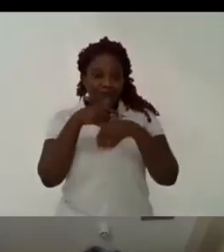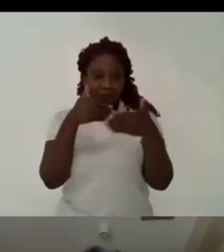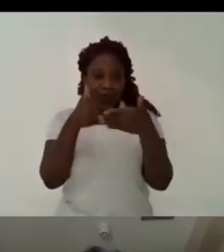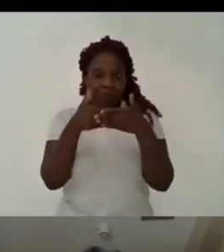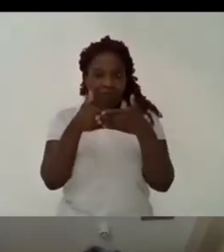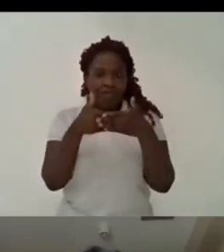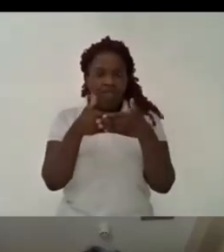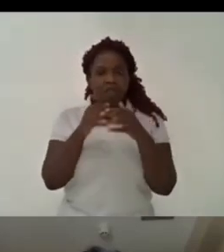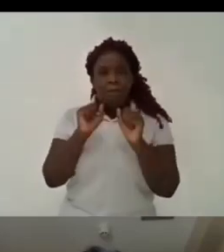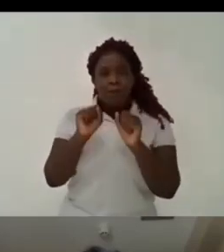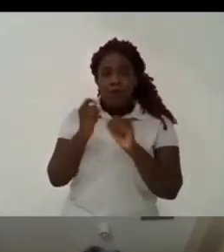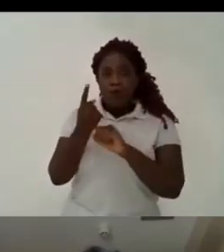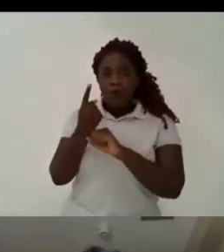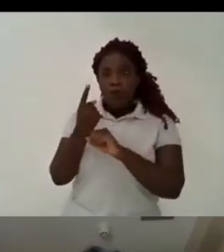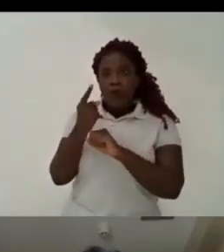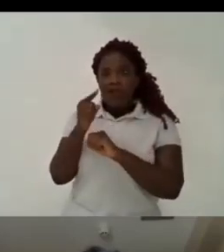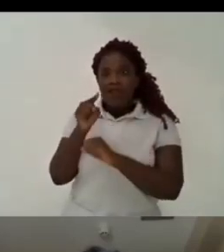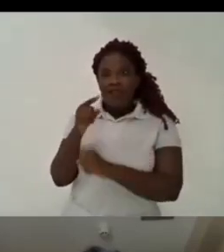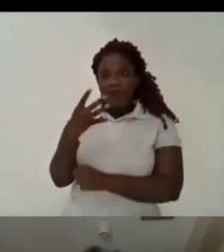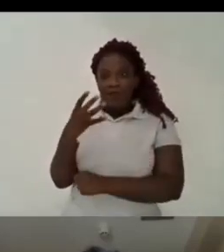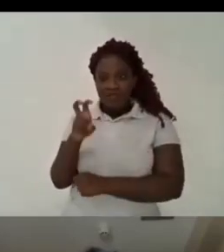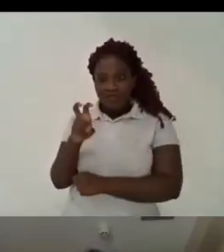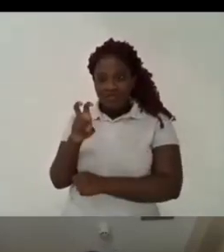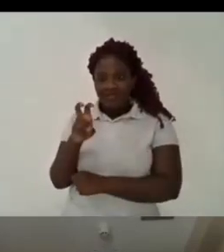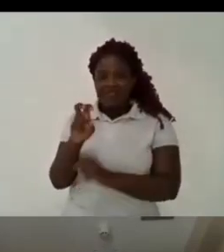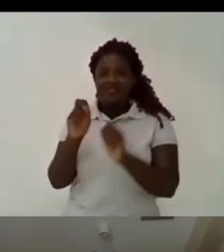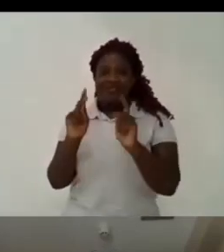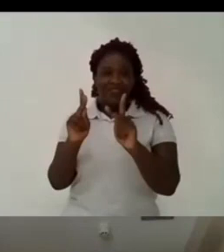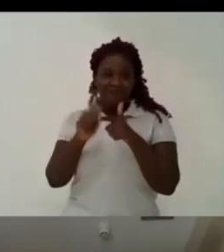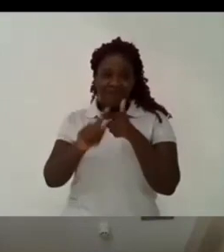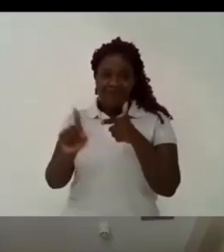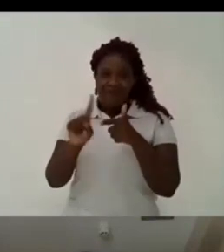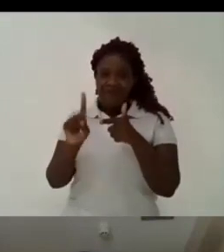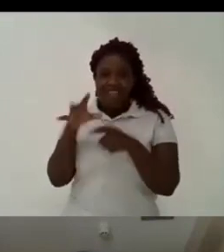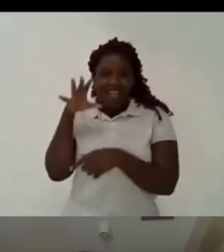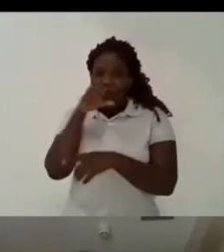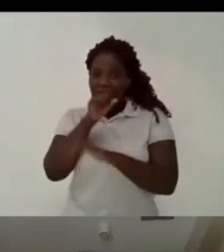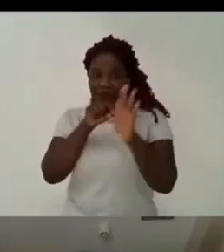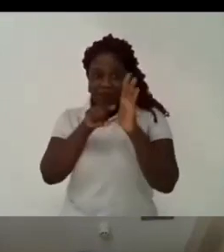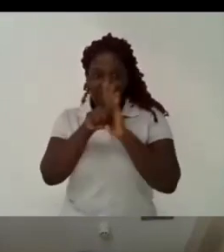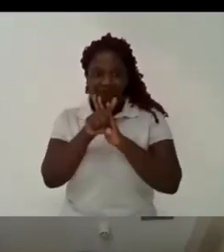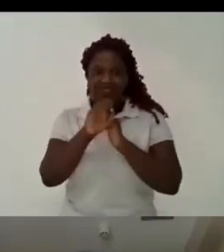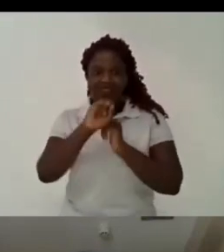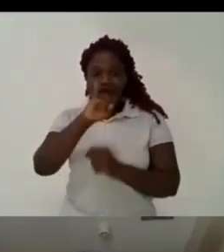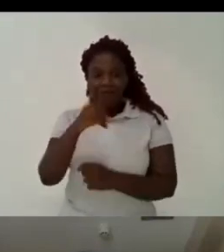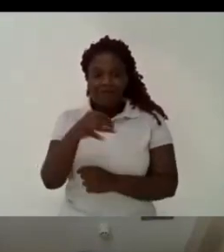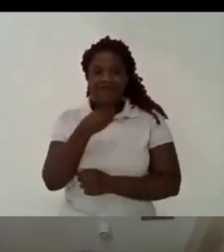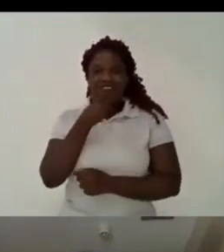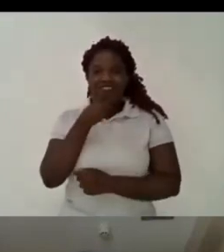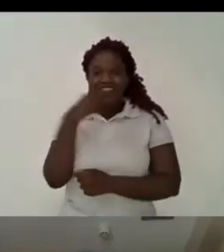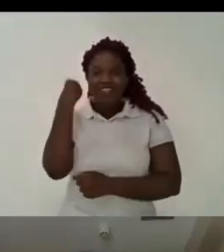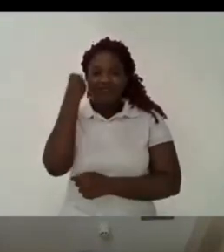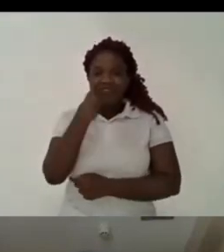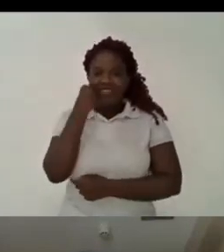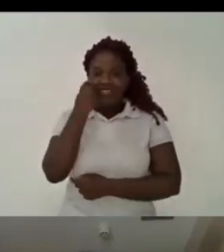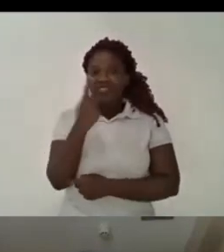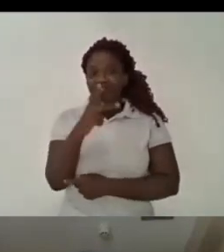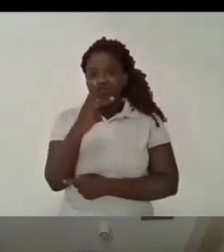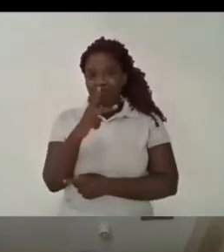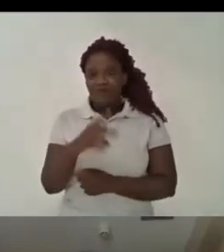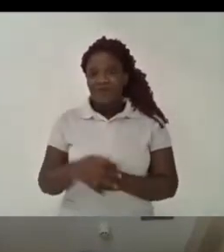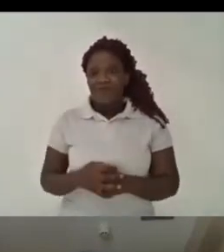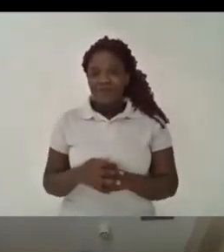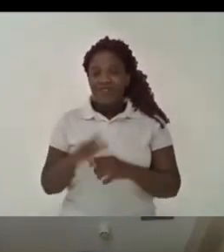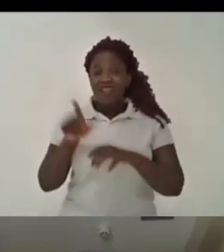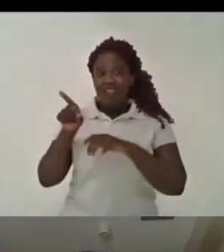voltian contribution i know that you have to go professor well i can stay here